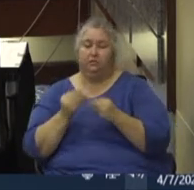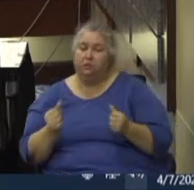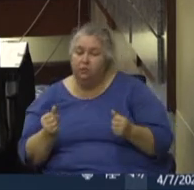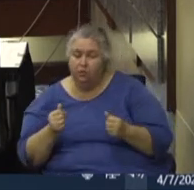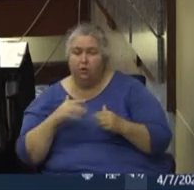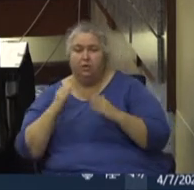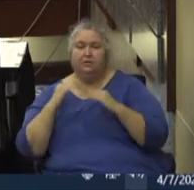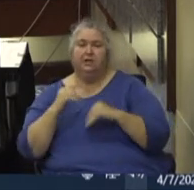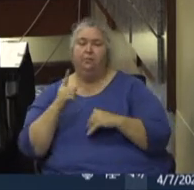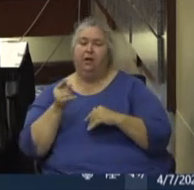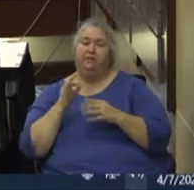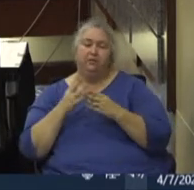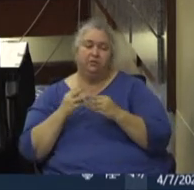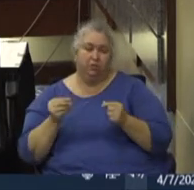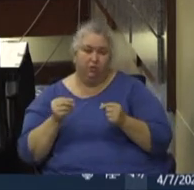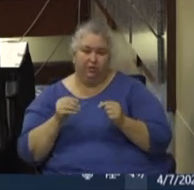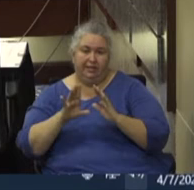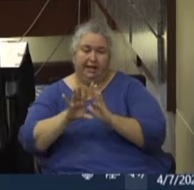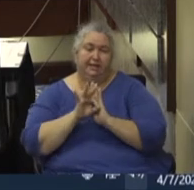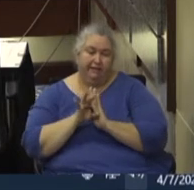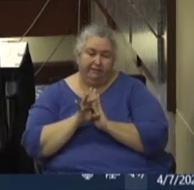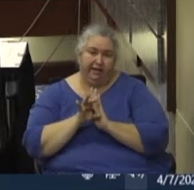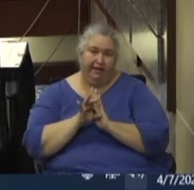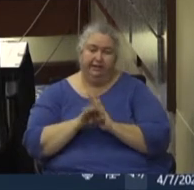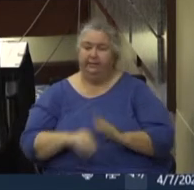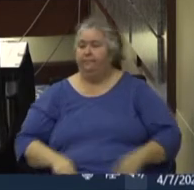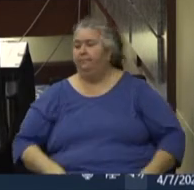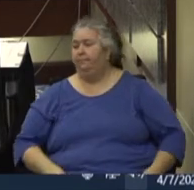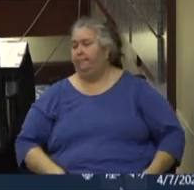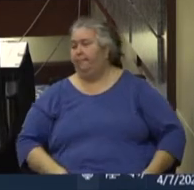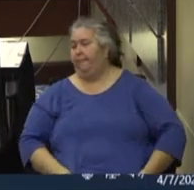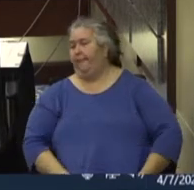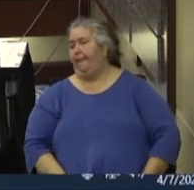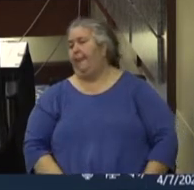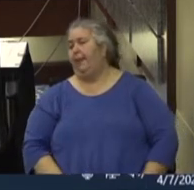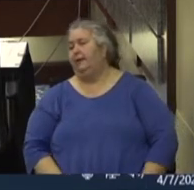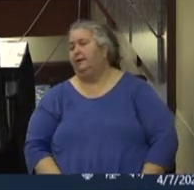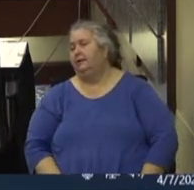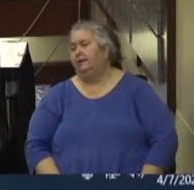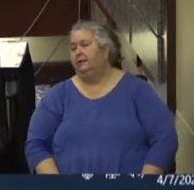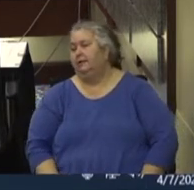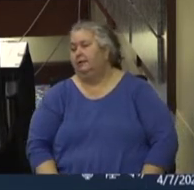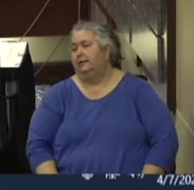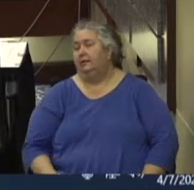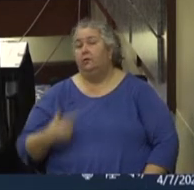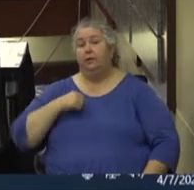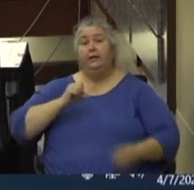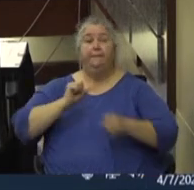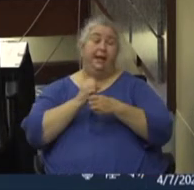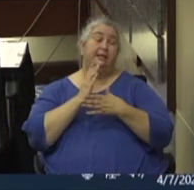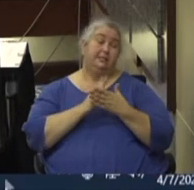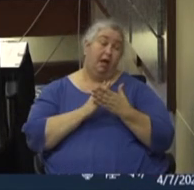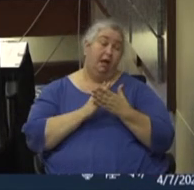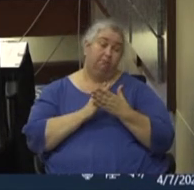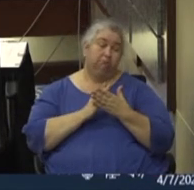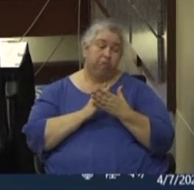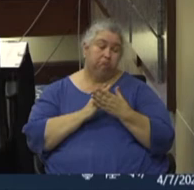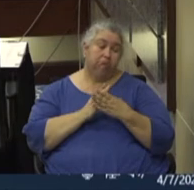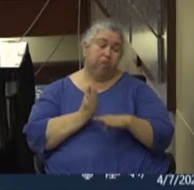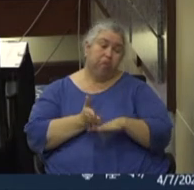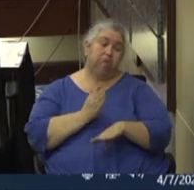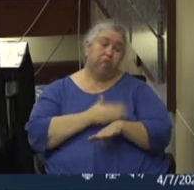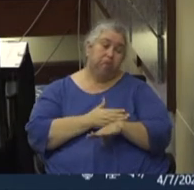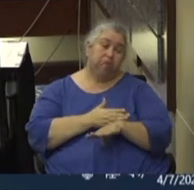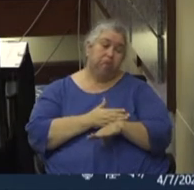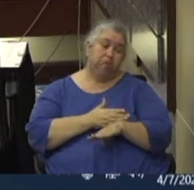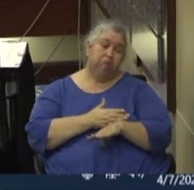solution as Susie identified. Go to the next slide. Um, we have made some progress. Um, it is not done by